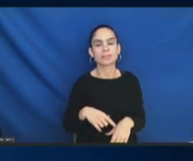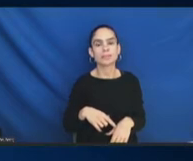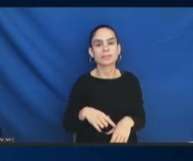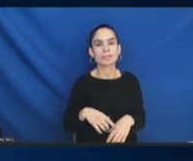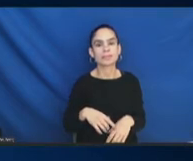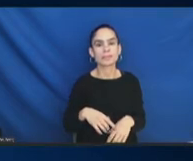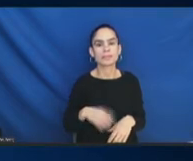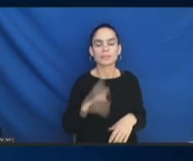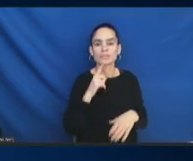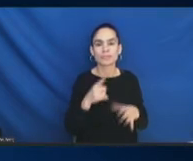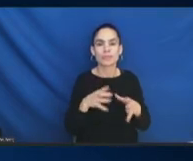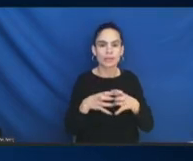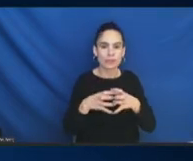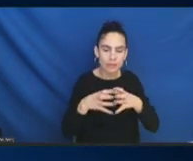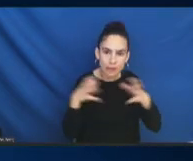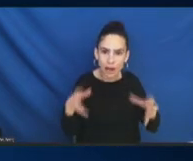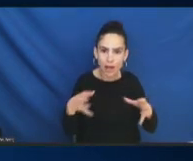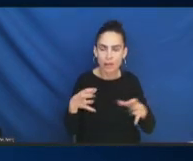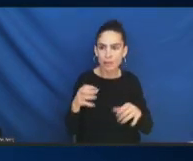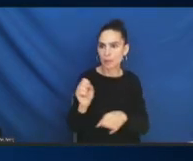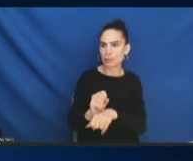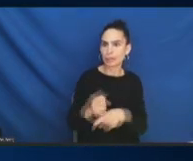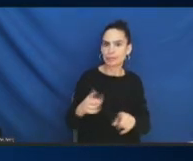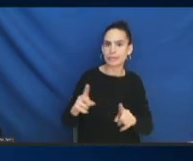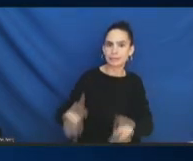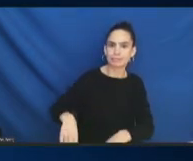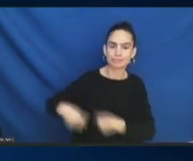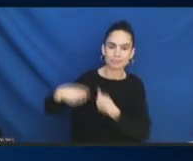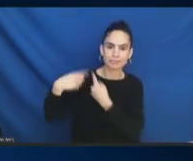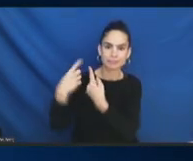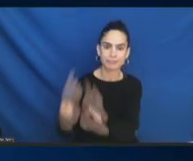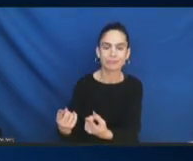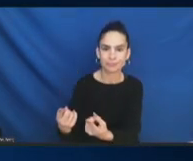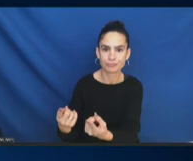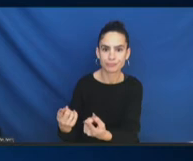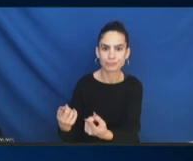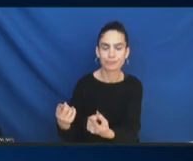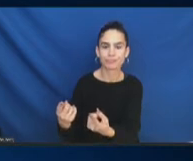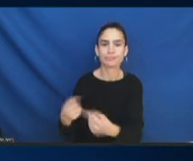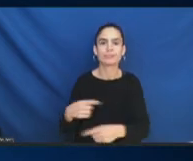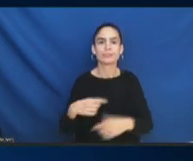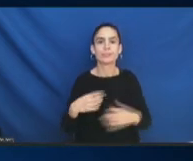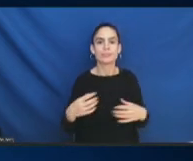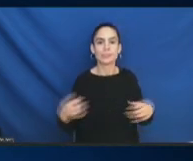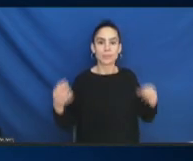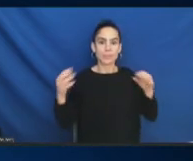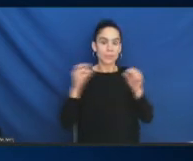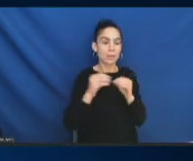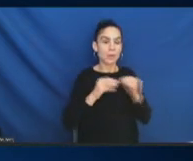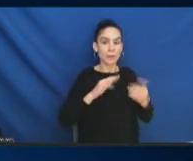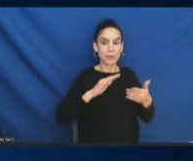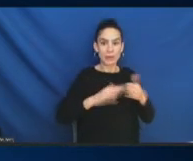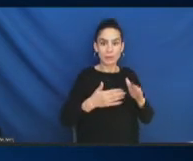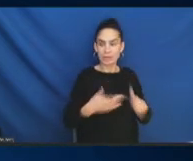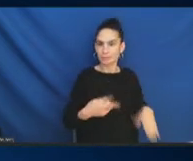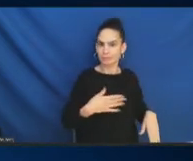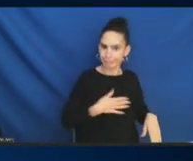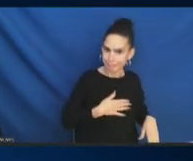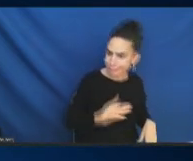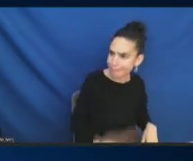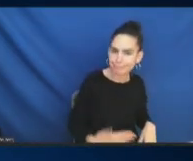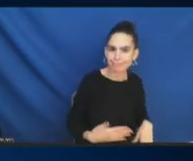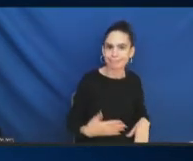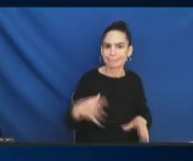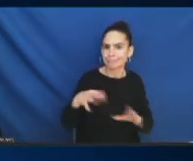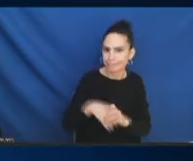underway. And the more our communities engage, the stronger that work will be. But